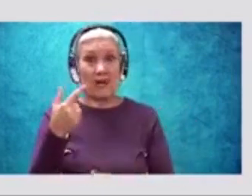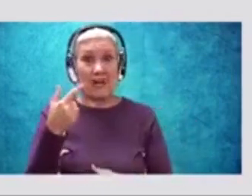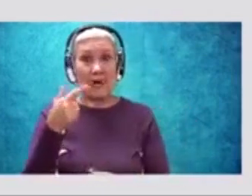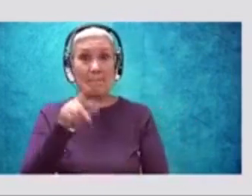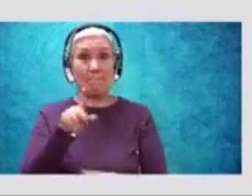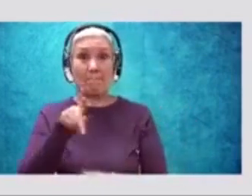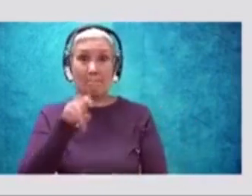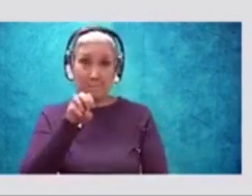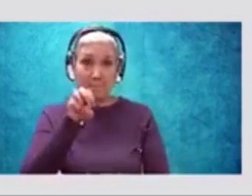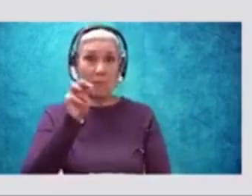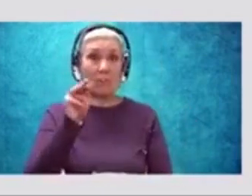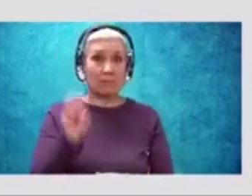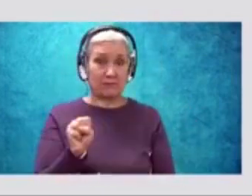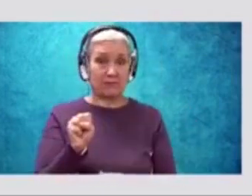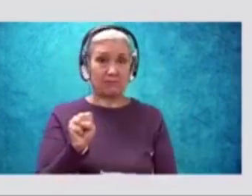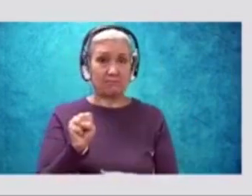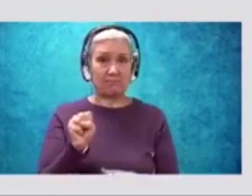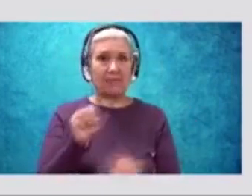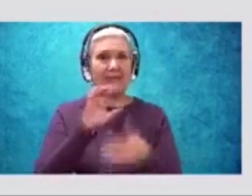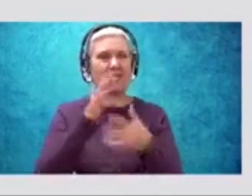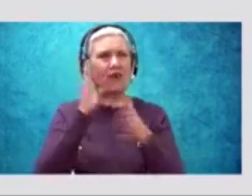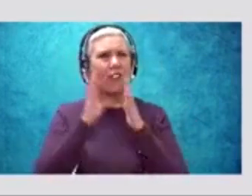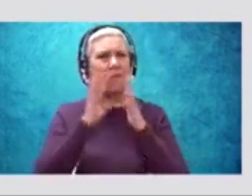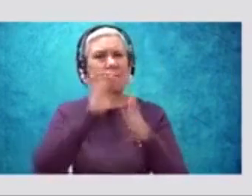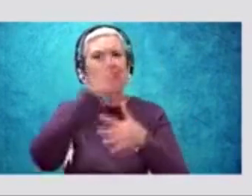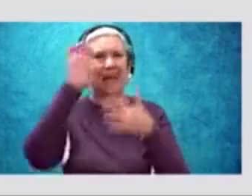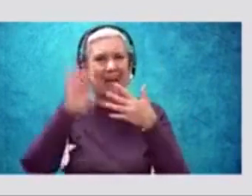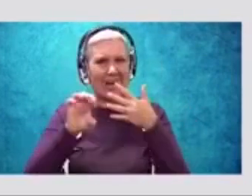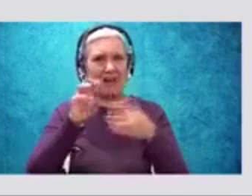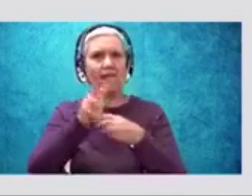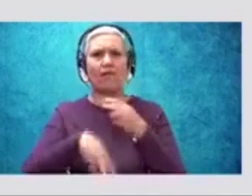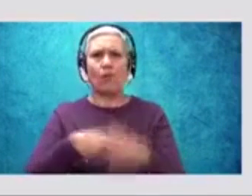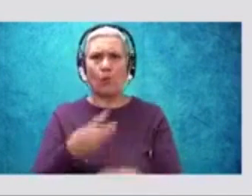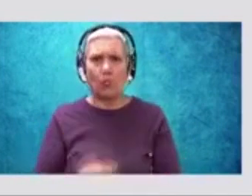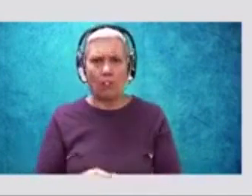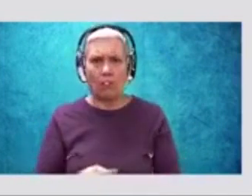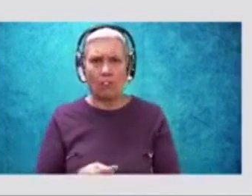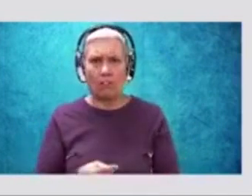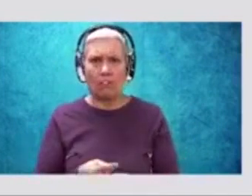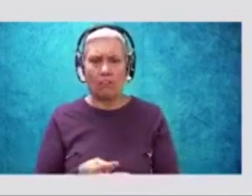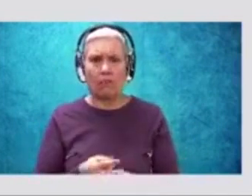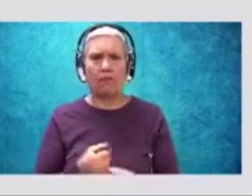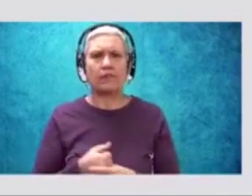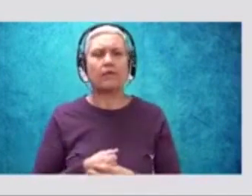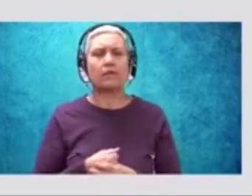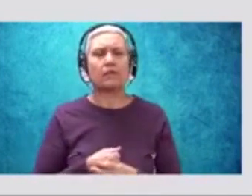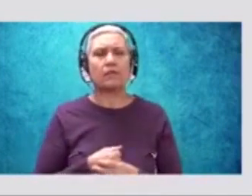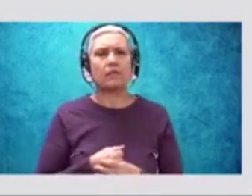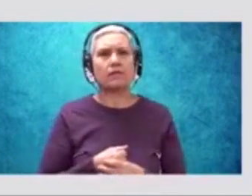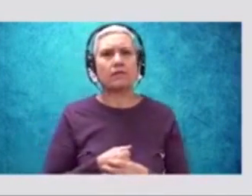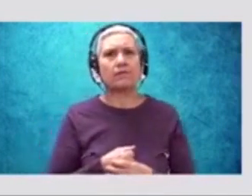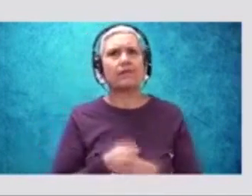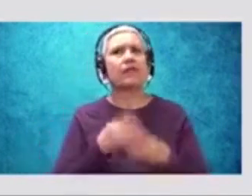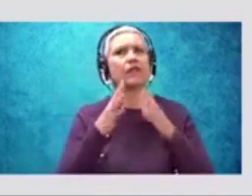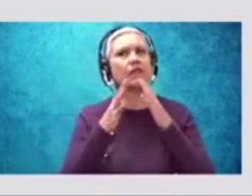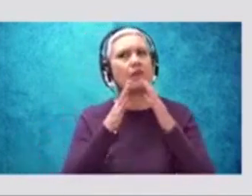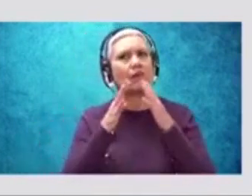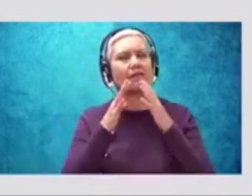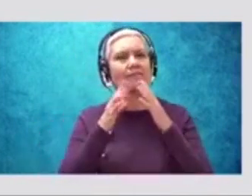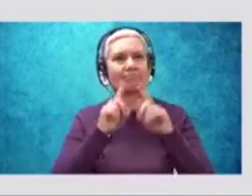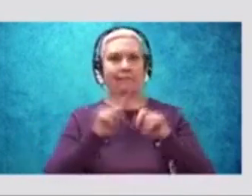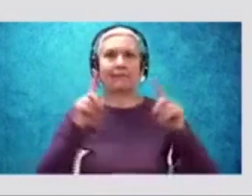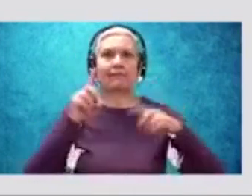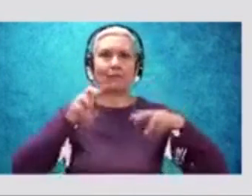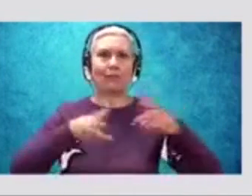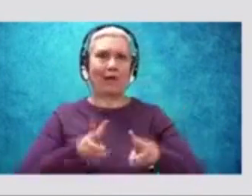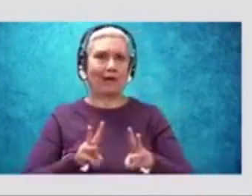the world. That's your central idea. They're talking about the end of the world, but they're talking about it in a very different way.